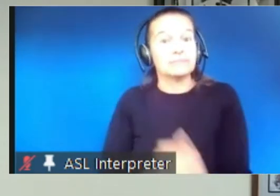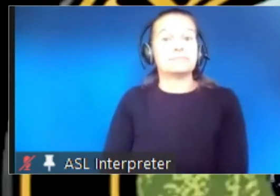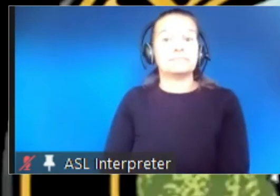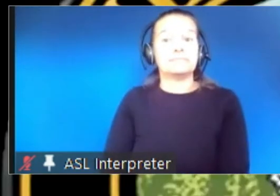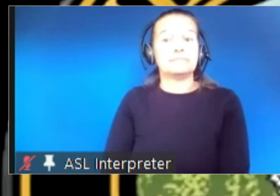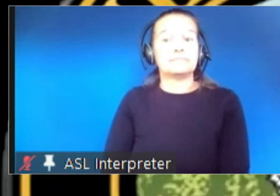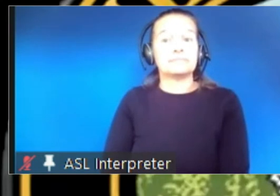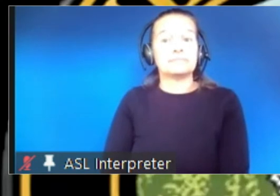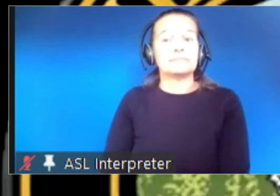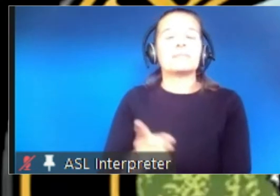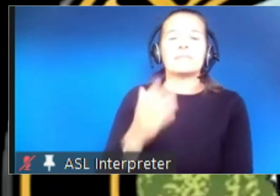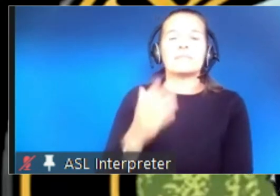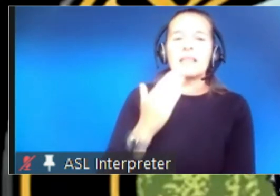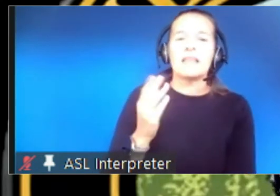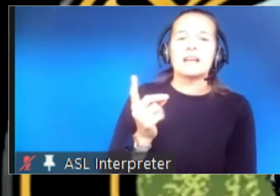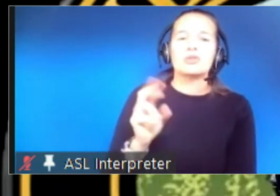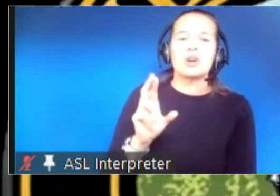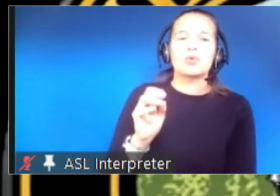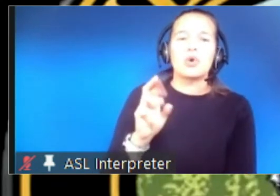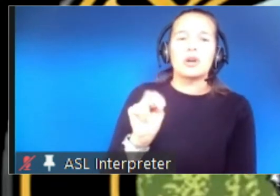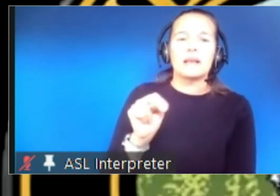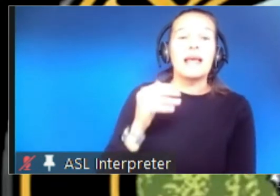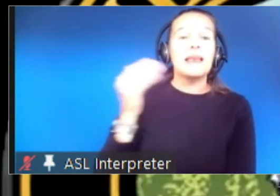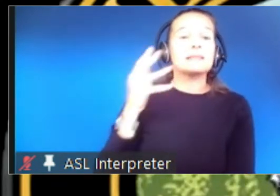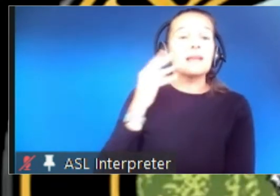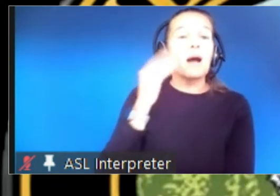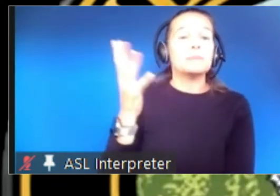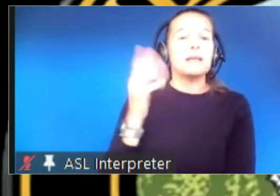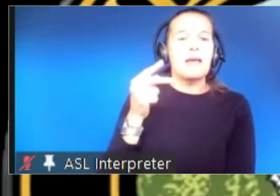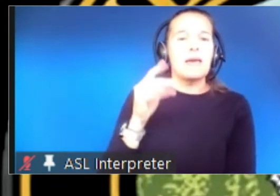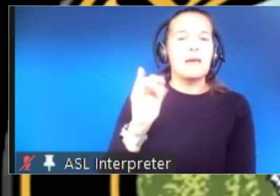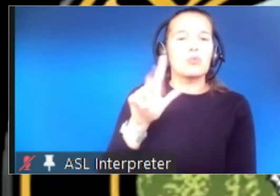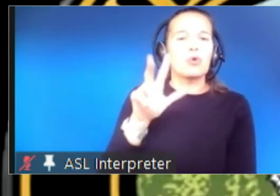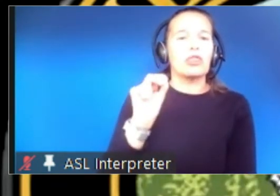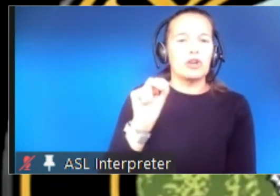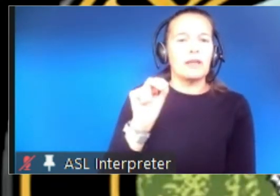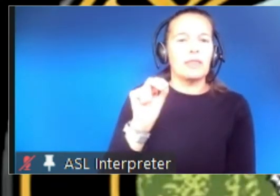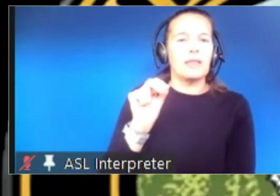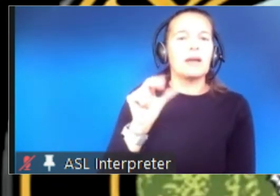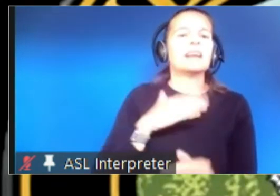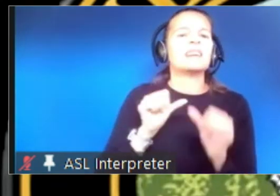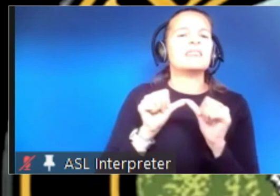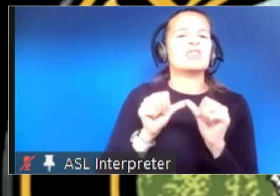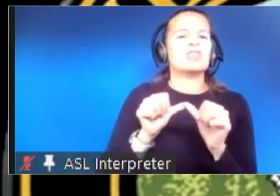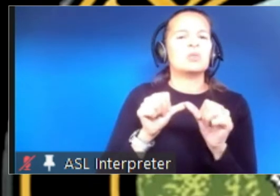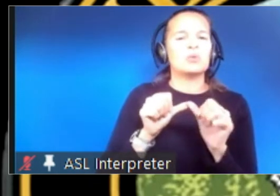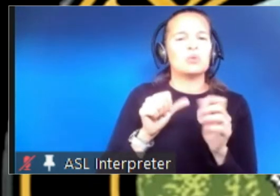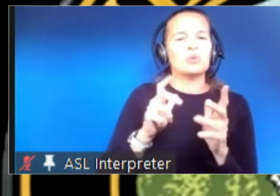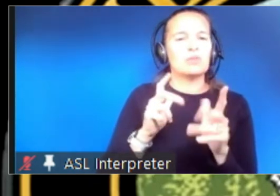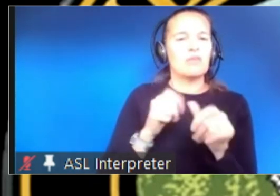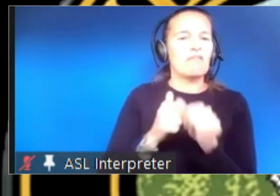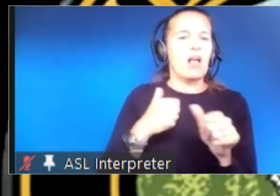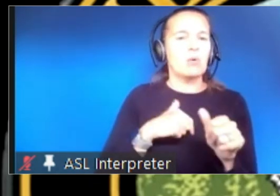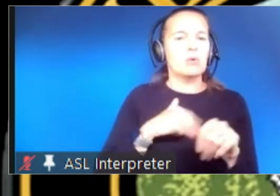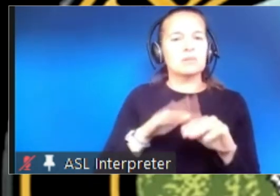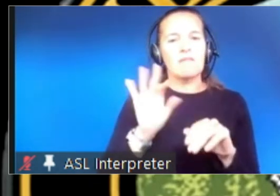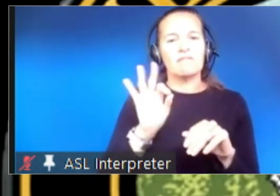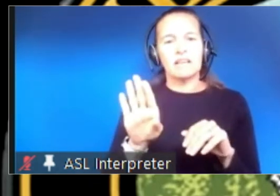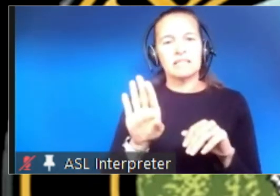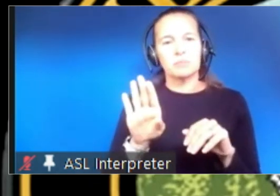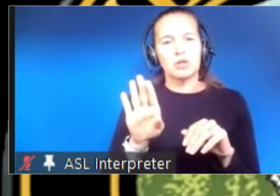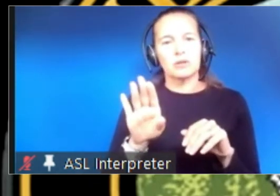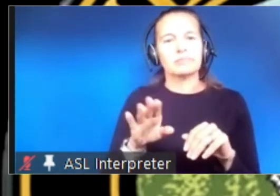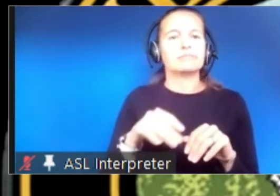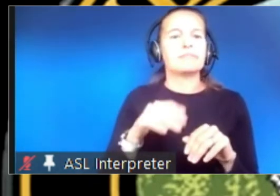thank you dr corin our next update is scheduled for april 30th please continue to follow mendocino county public health on facebook for all covet 19